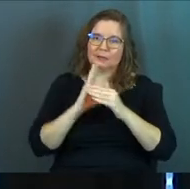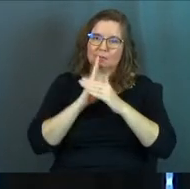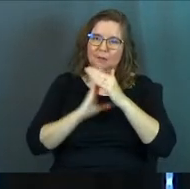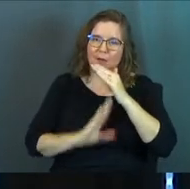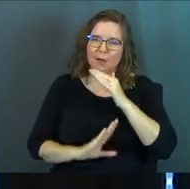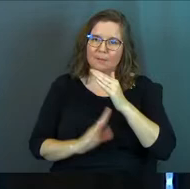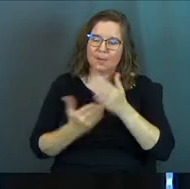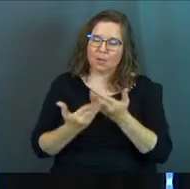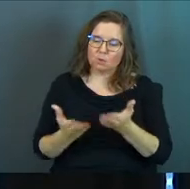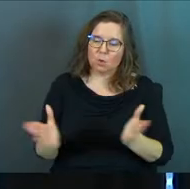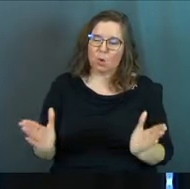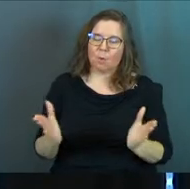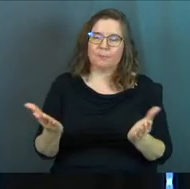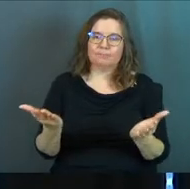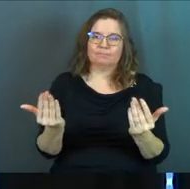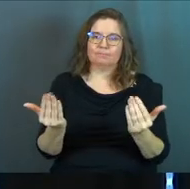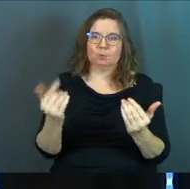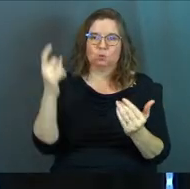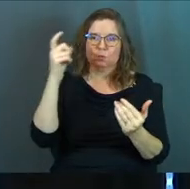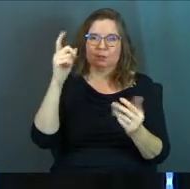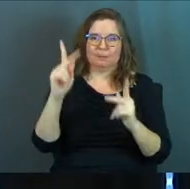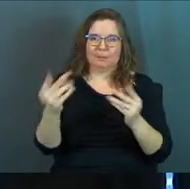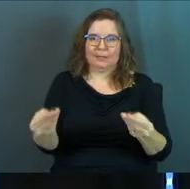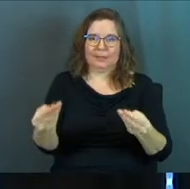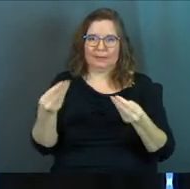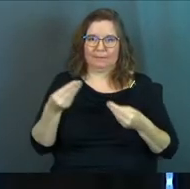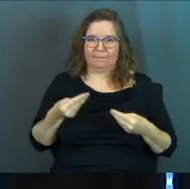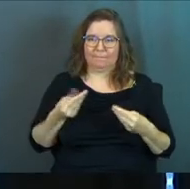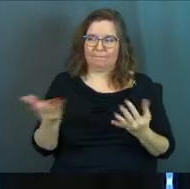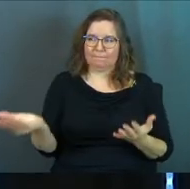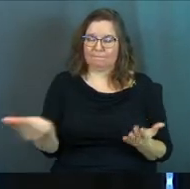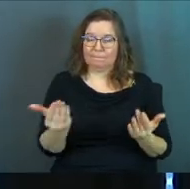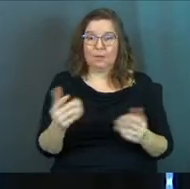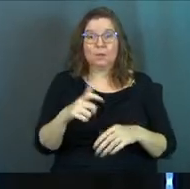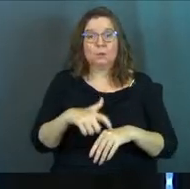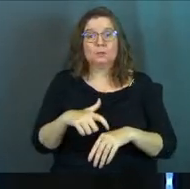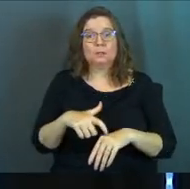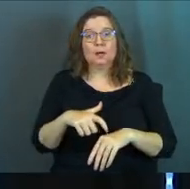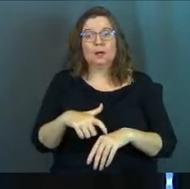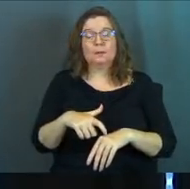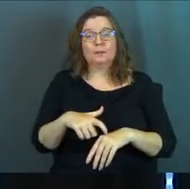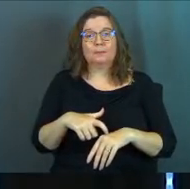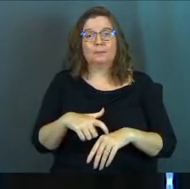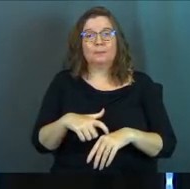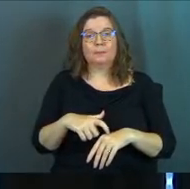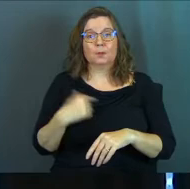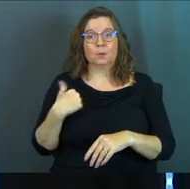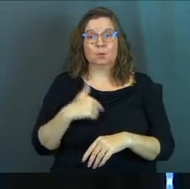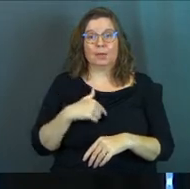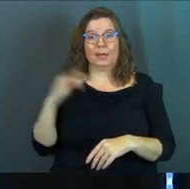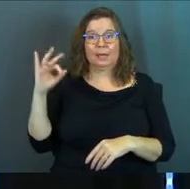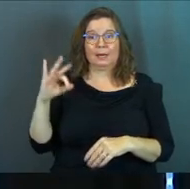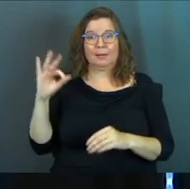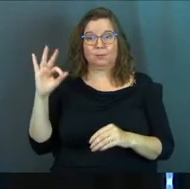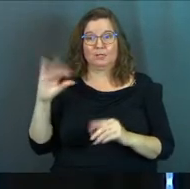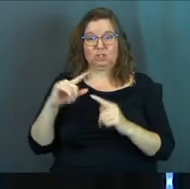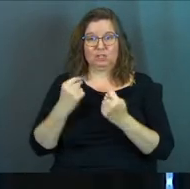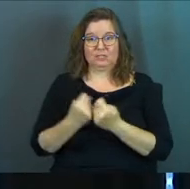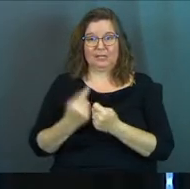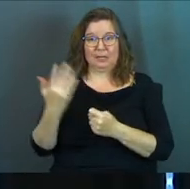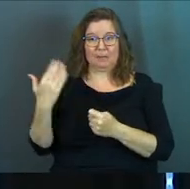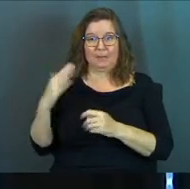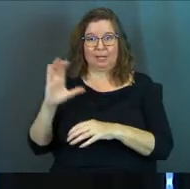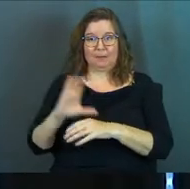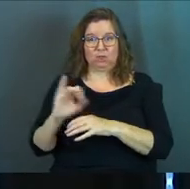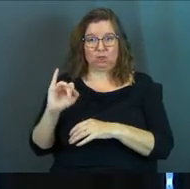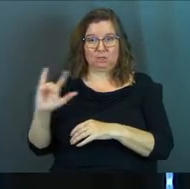to the wisdom that anyone would bring to you. There was a time we had a preaching team back at my